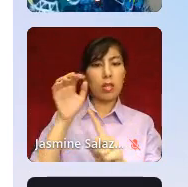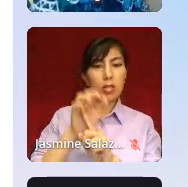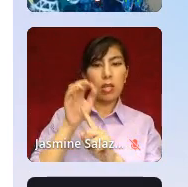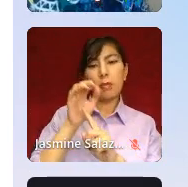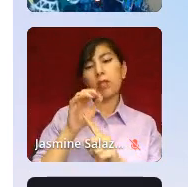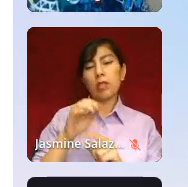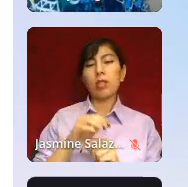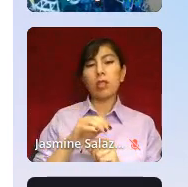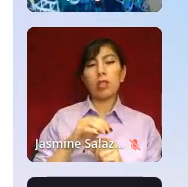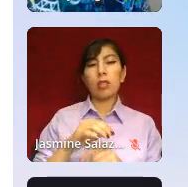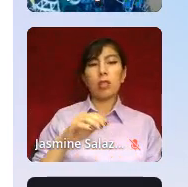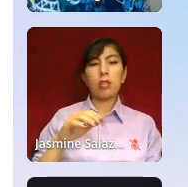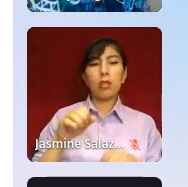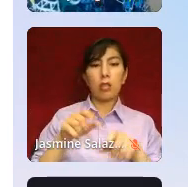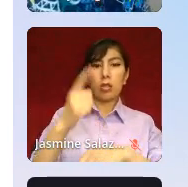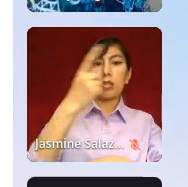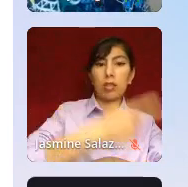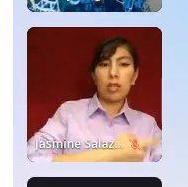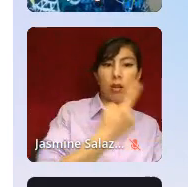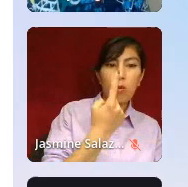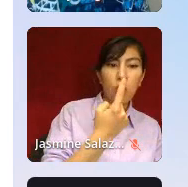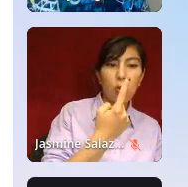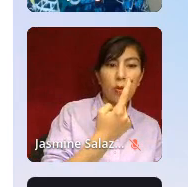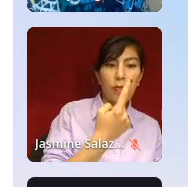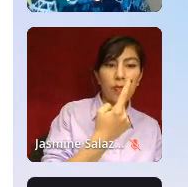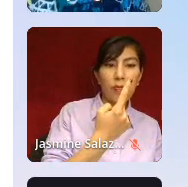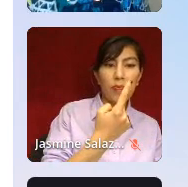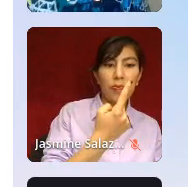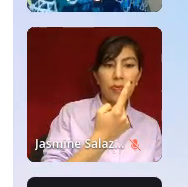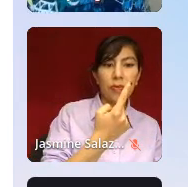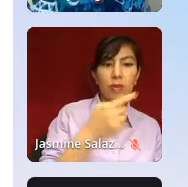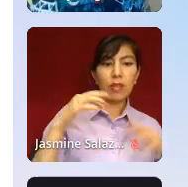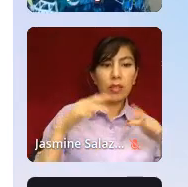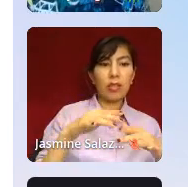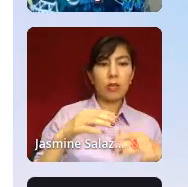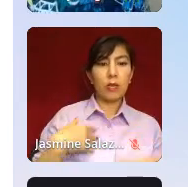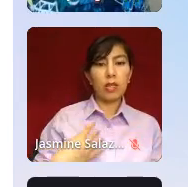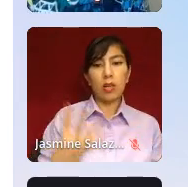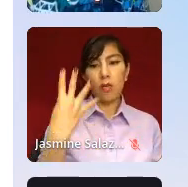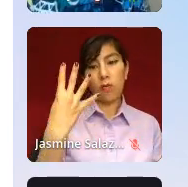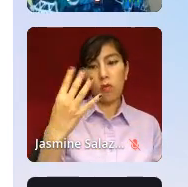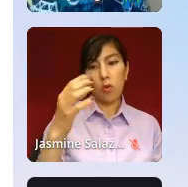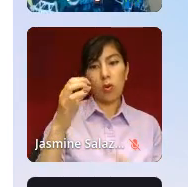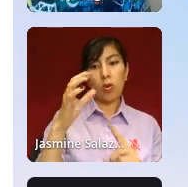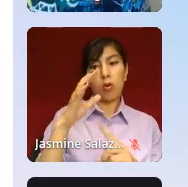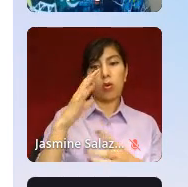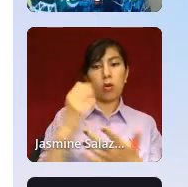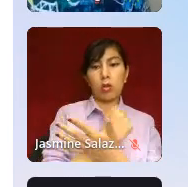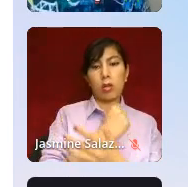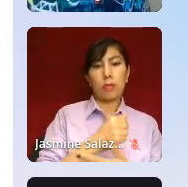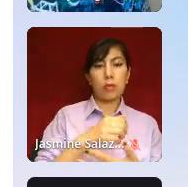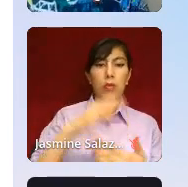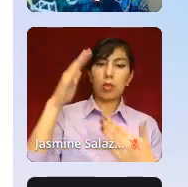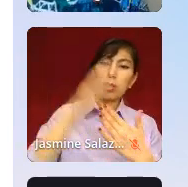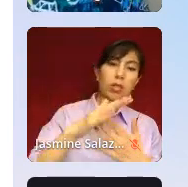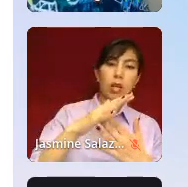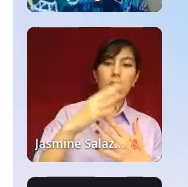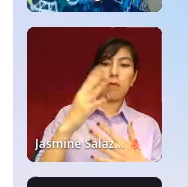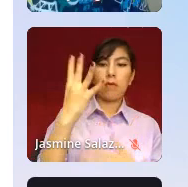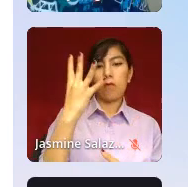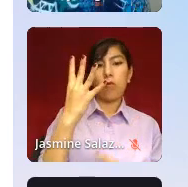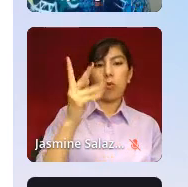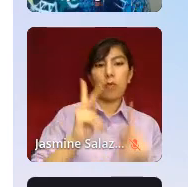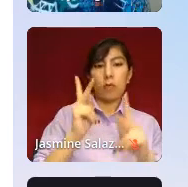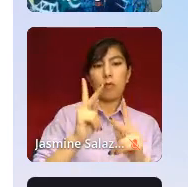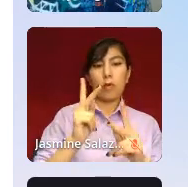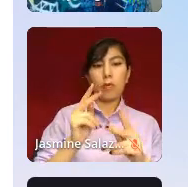the day one of the summit, we had four champions. These were our top engagers with the platform